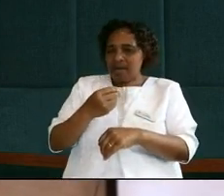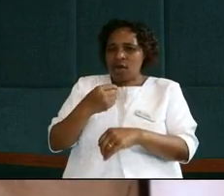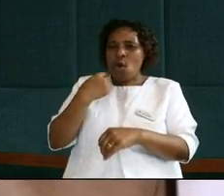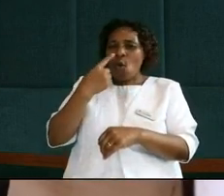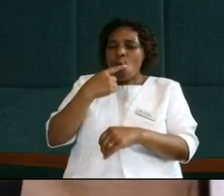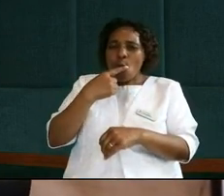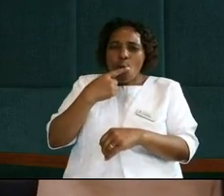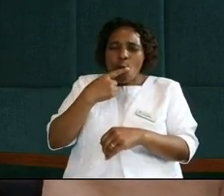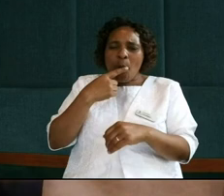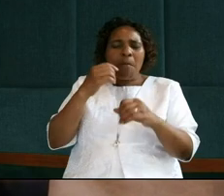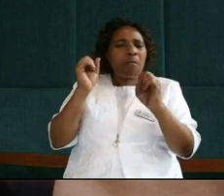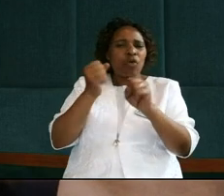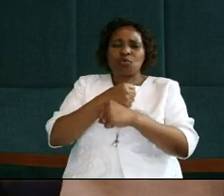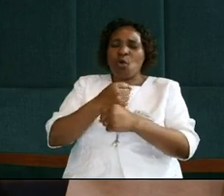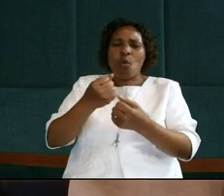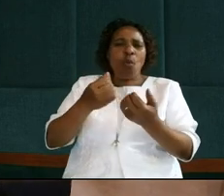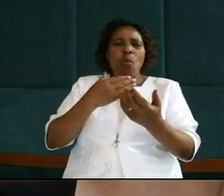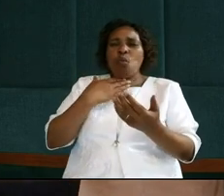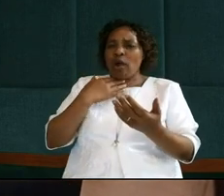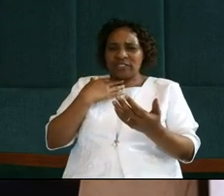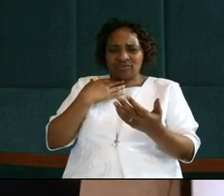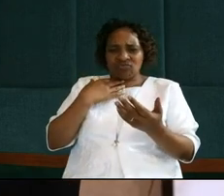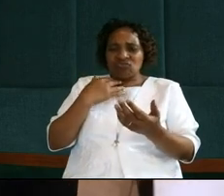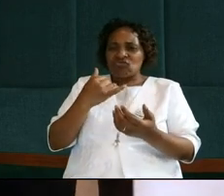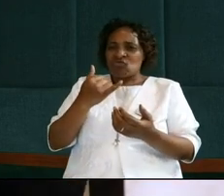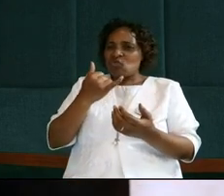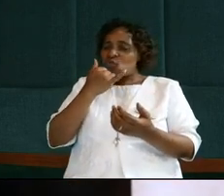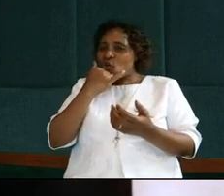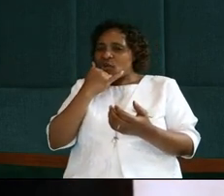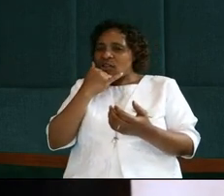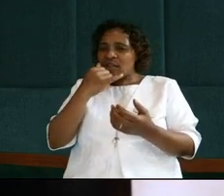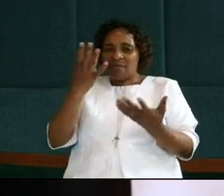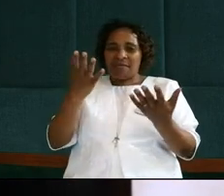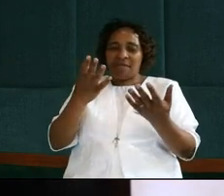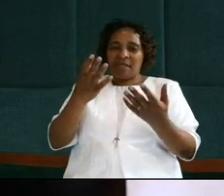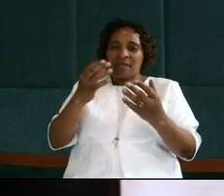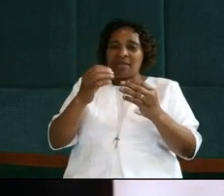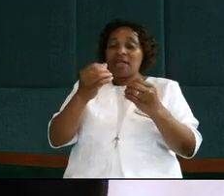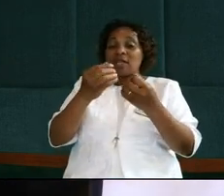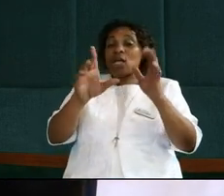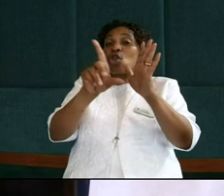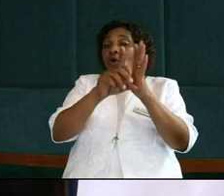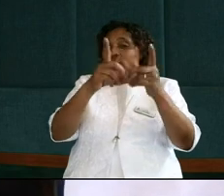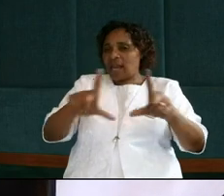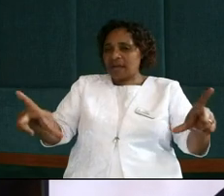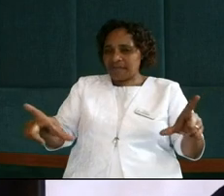want to offend the policy of the church. It was Jesus not with me,